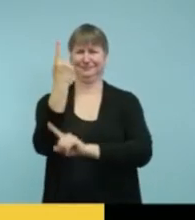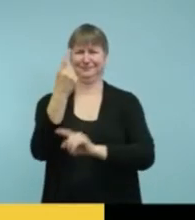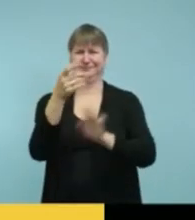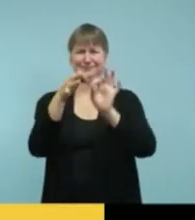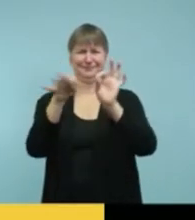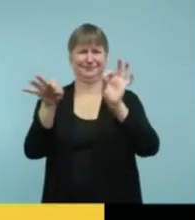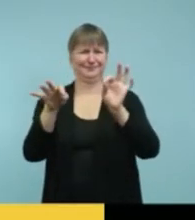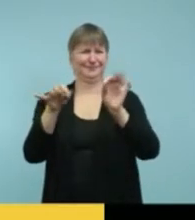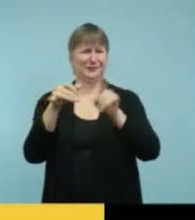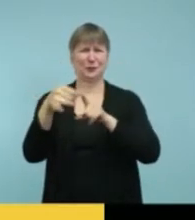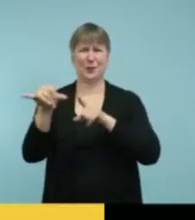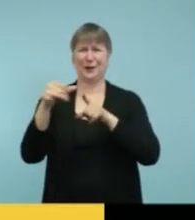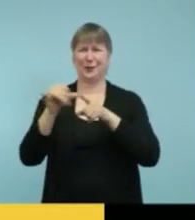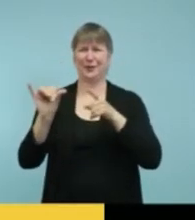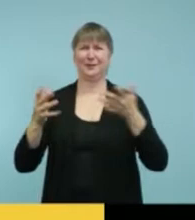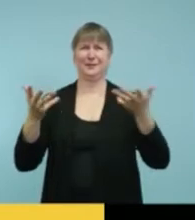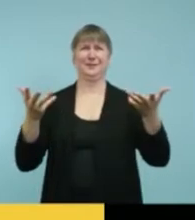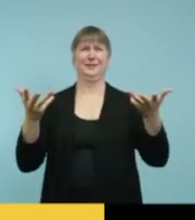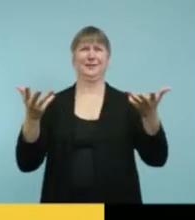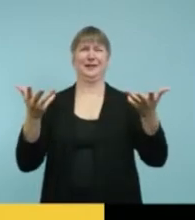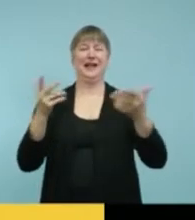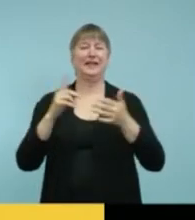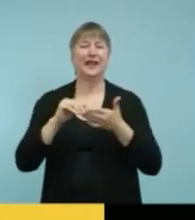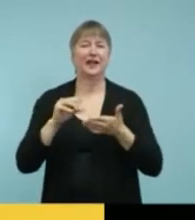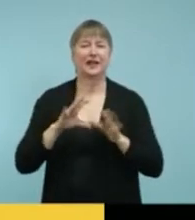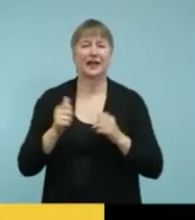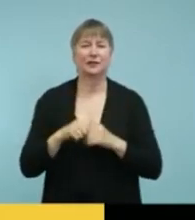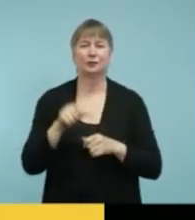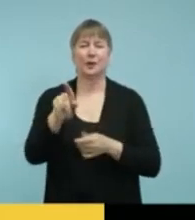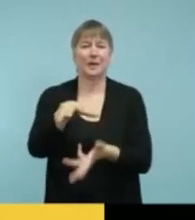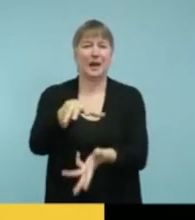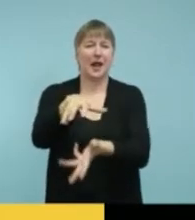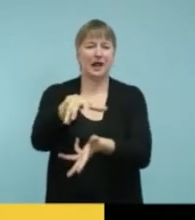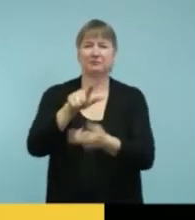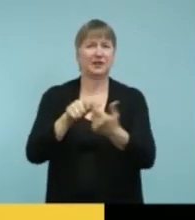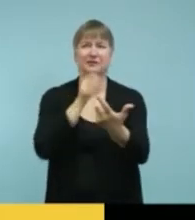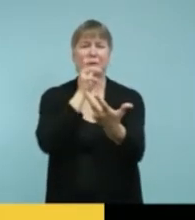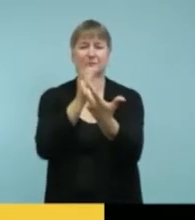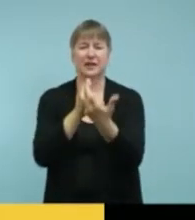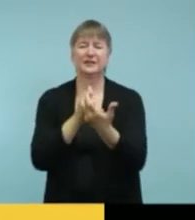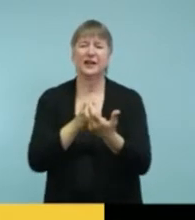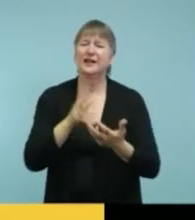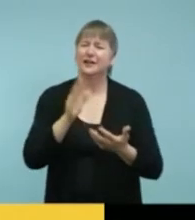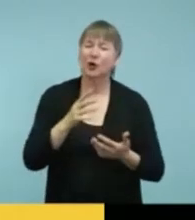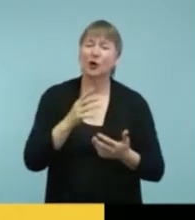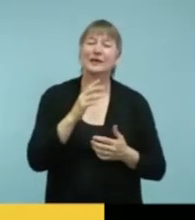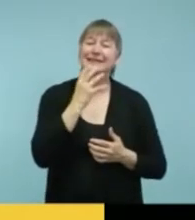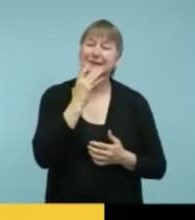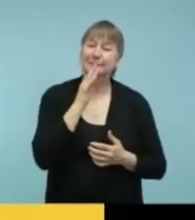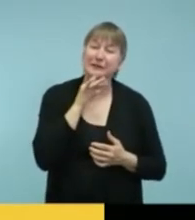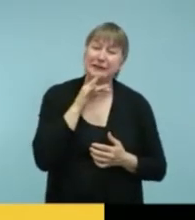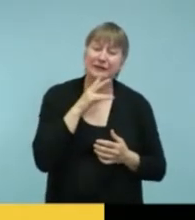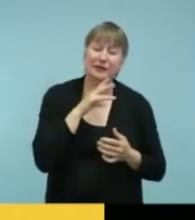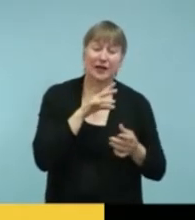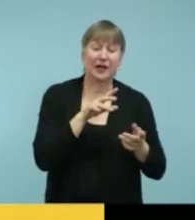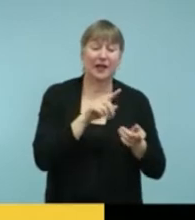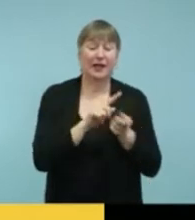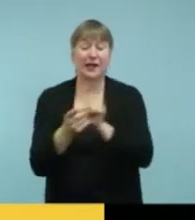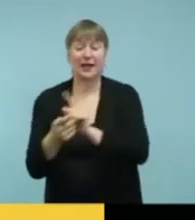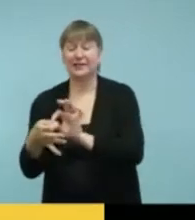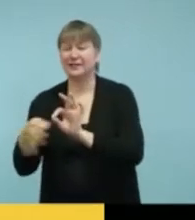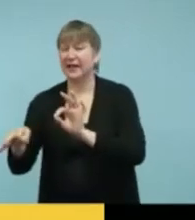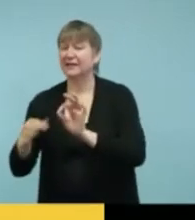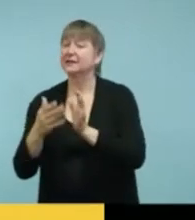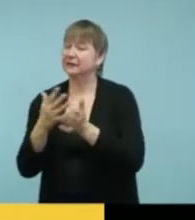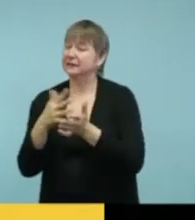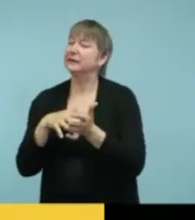bottom and you know, totally disrupts the classroom. You have to think about that as well. Okay. Um, someone